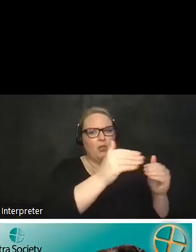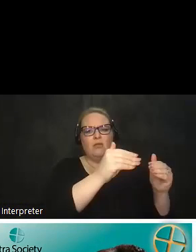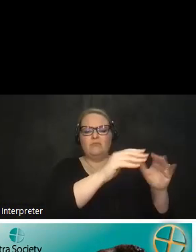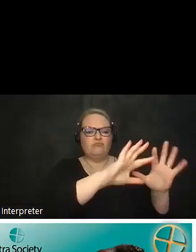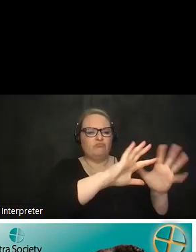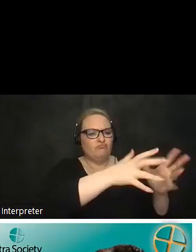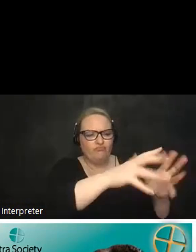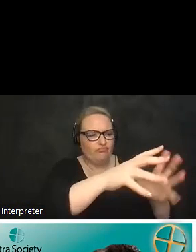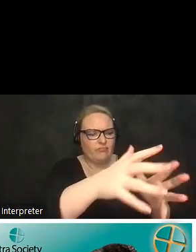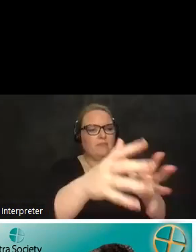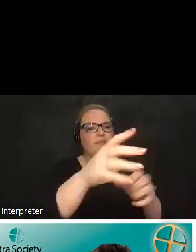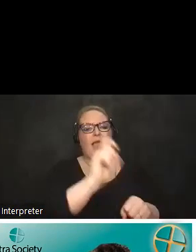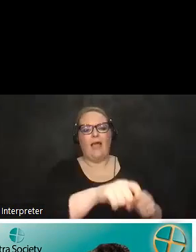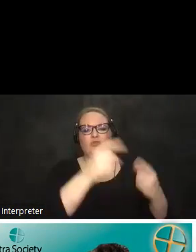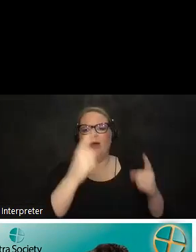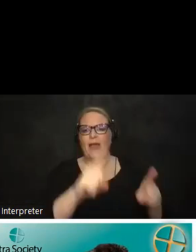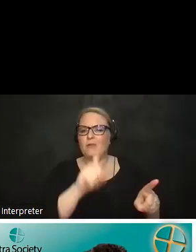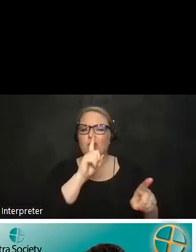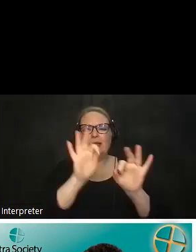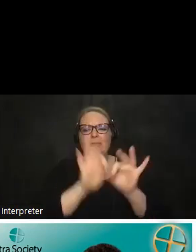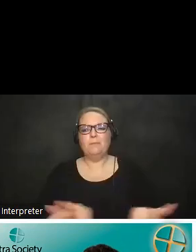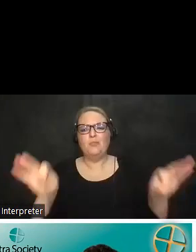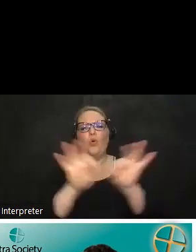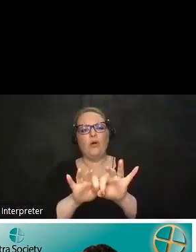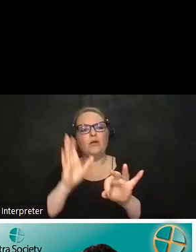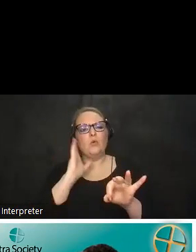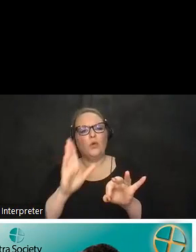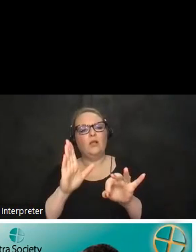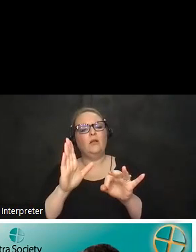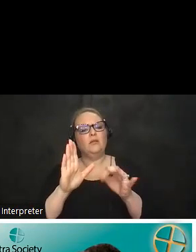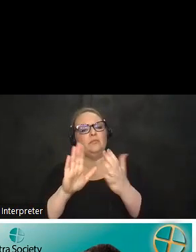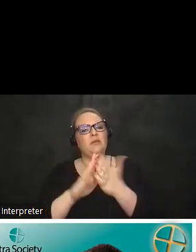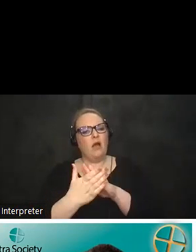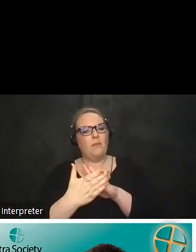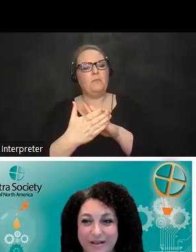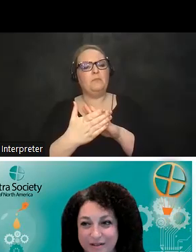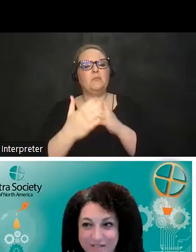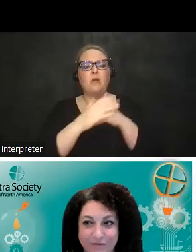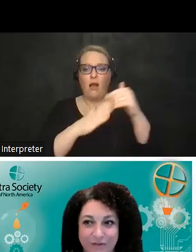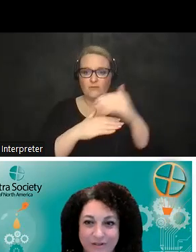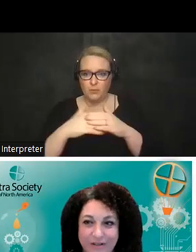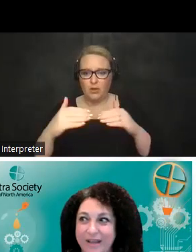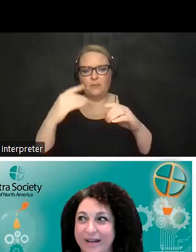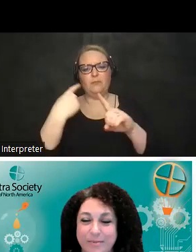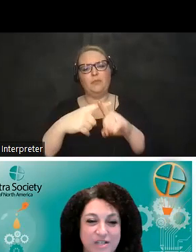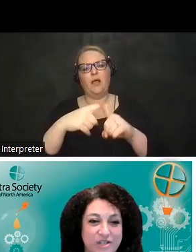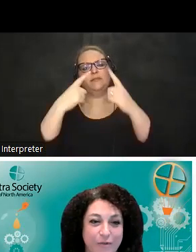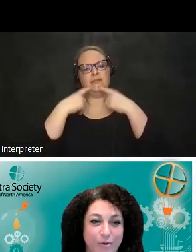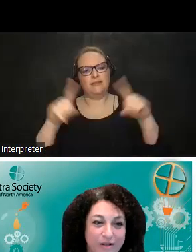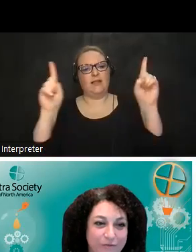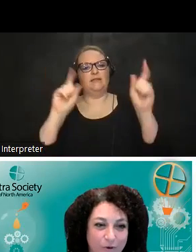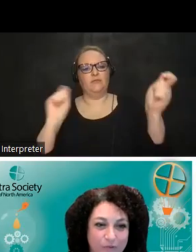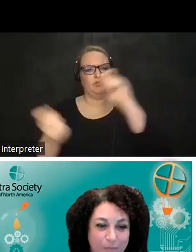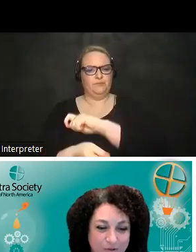of steps that have to take place that are so important into making it not only um comfortable but a successful adaptation